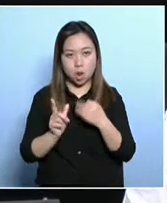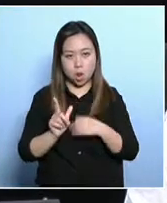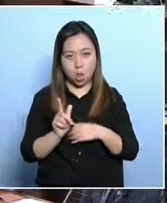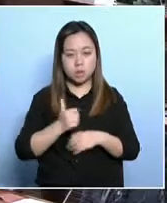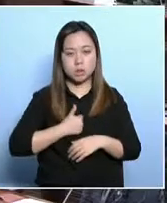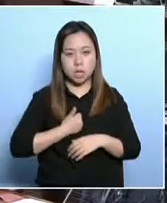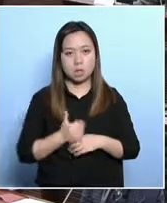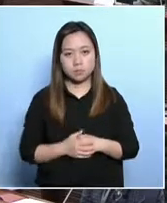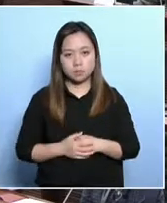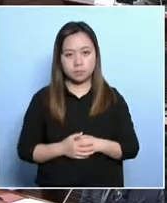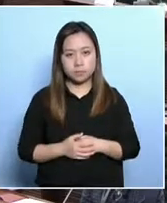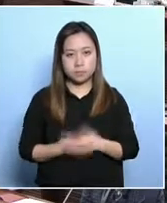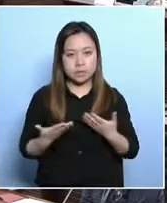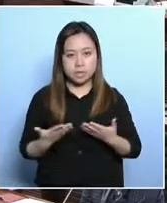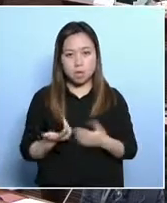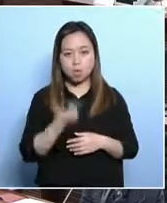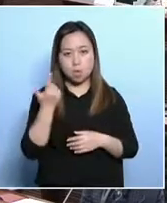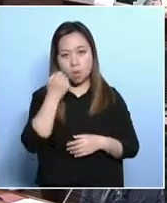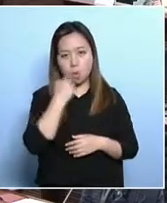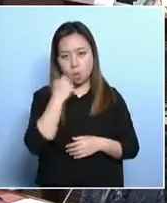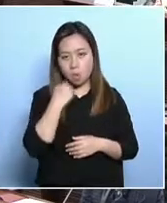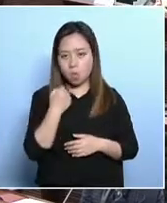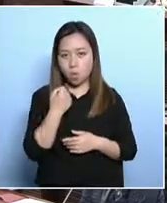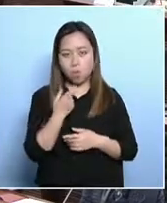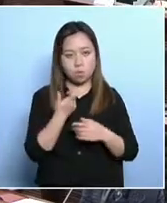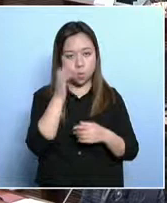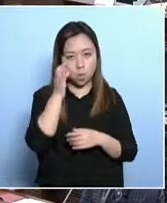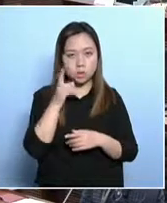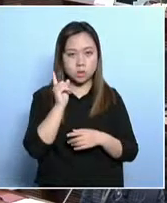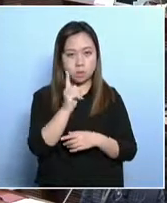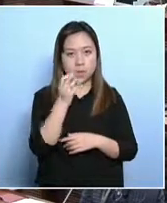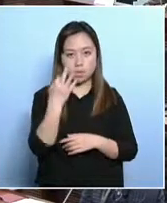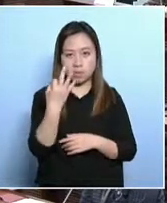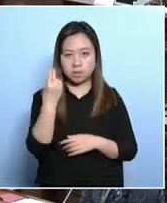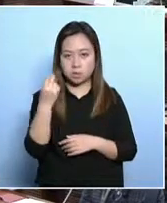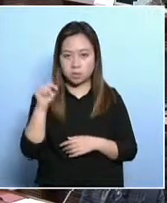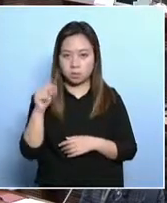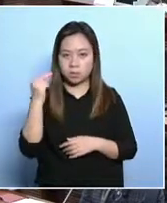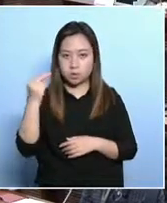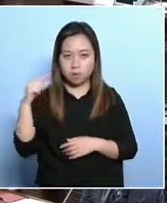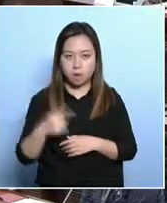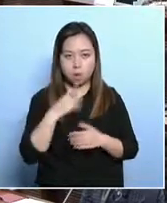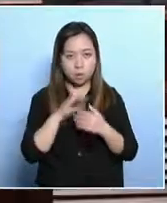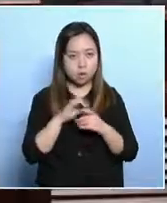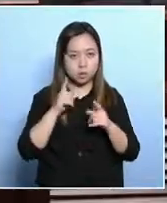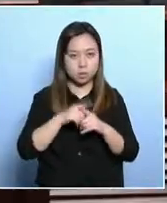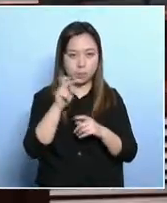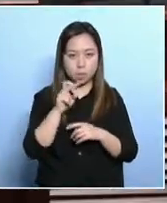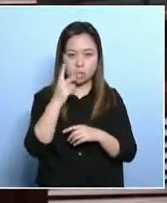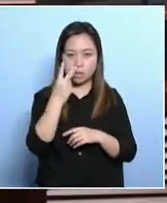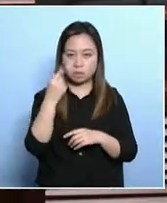Next, Mr. Leung Yat-long. Now, right now, there are 1